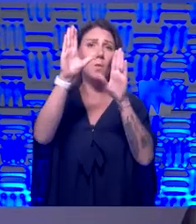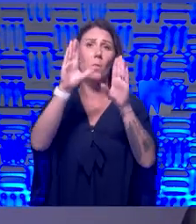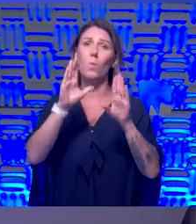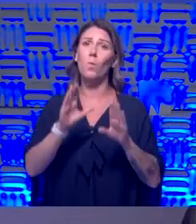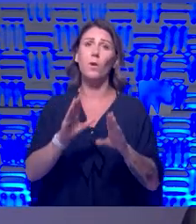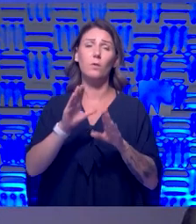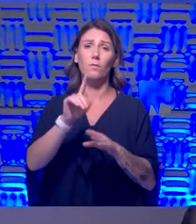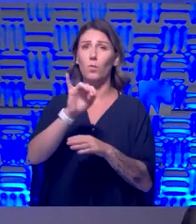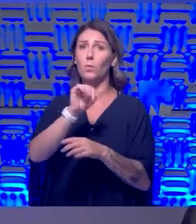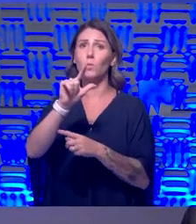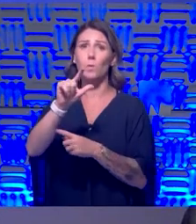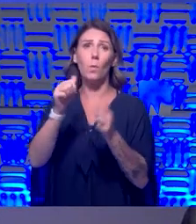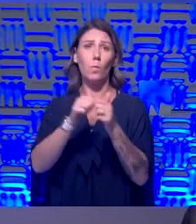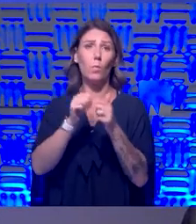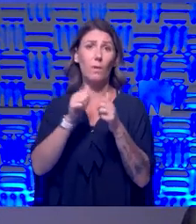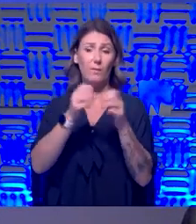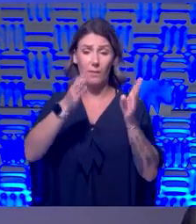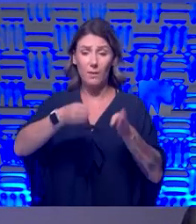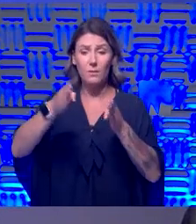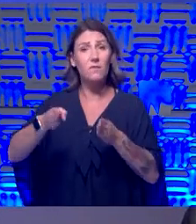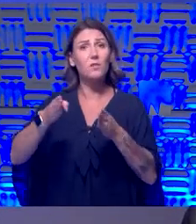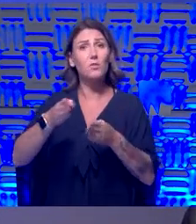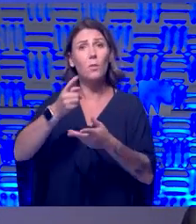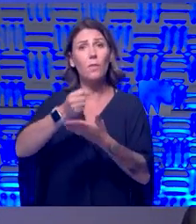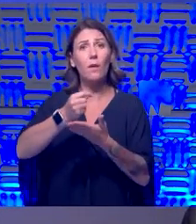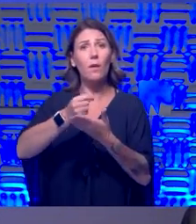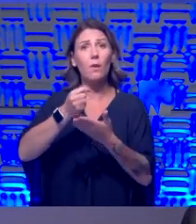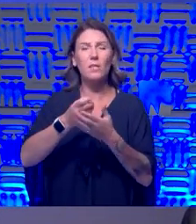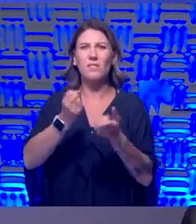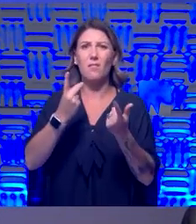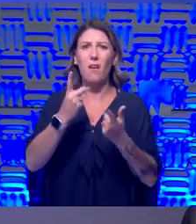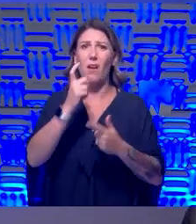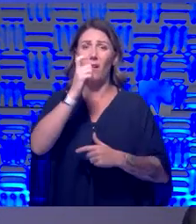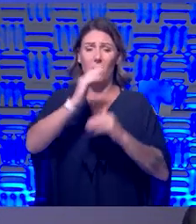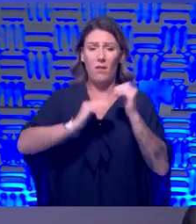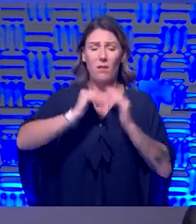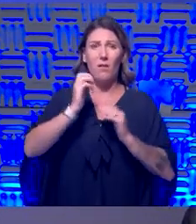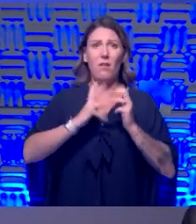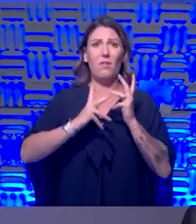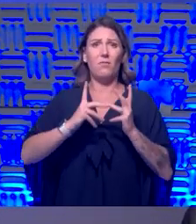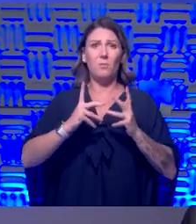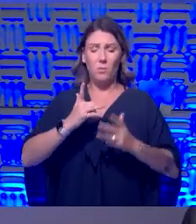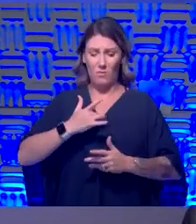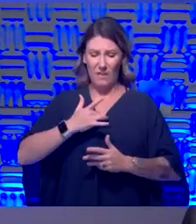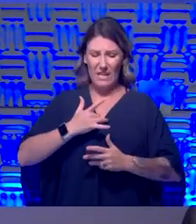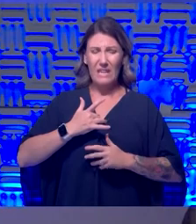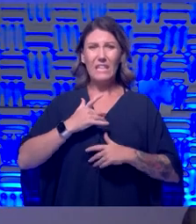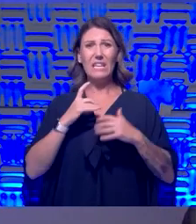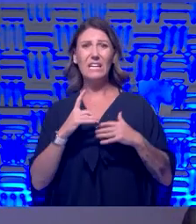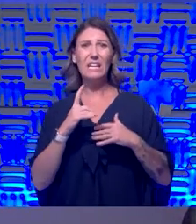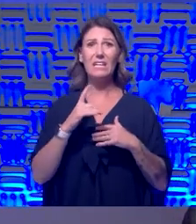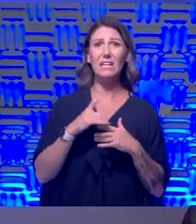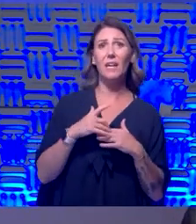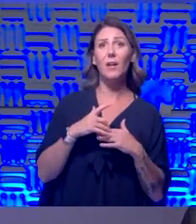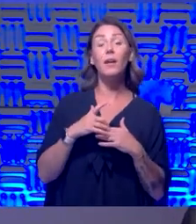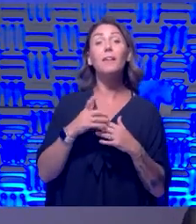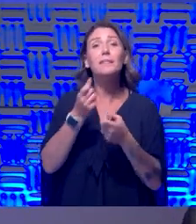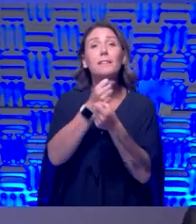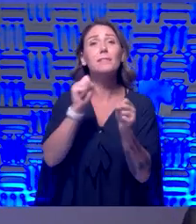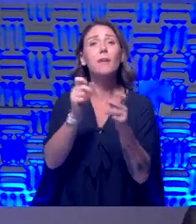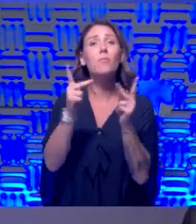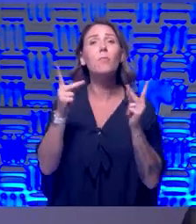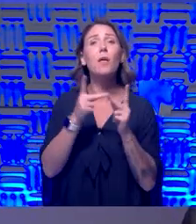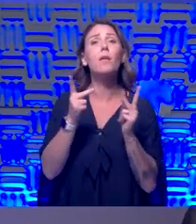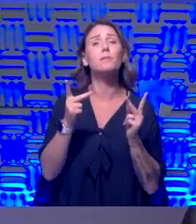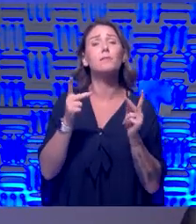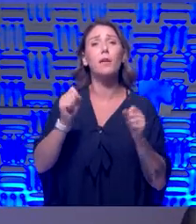there are a lot of uncomfortable feelings that are difficult and you just need to be able to have a safe place to express these, maybe even pick up